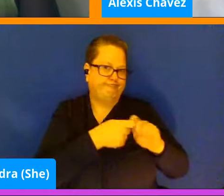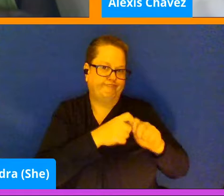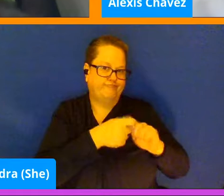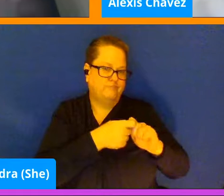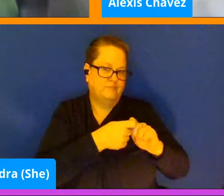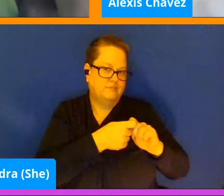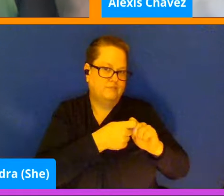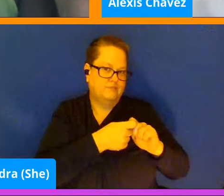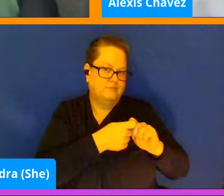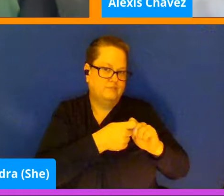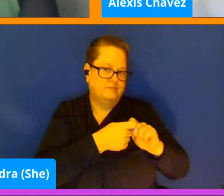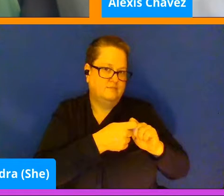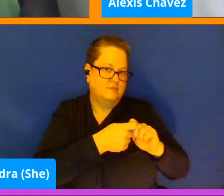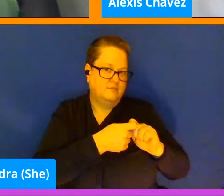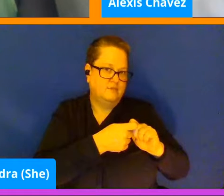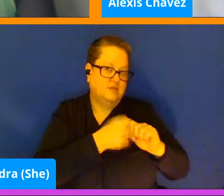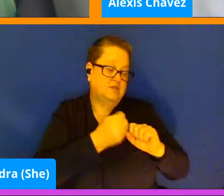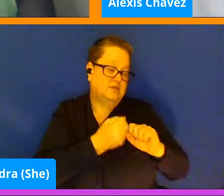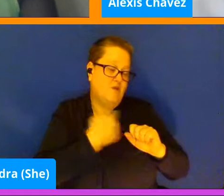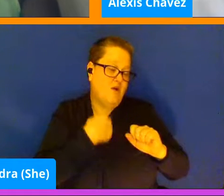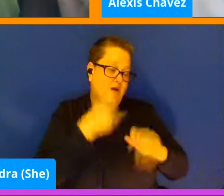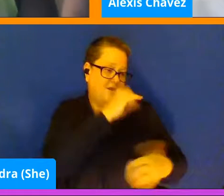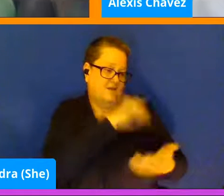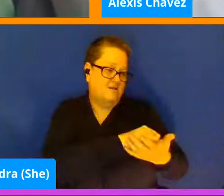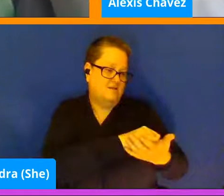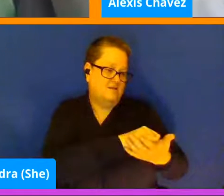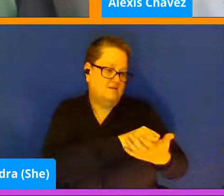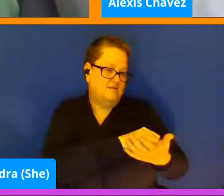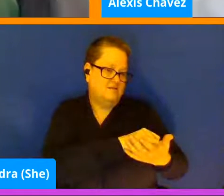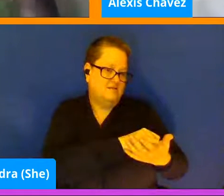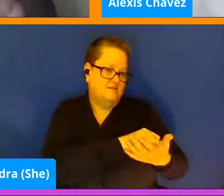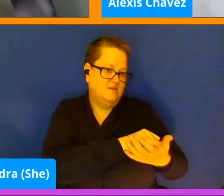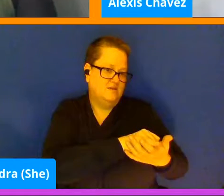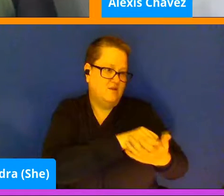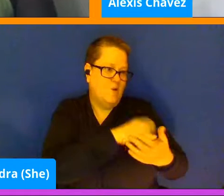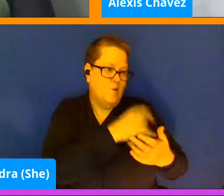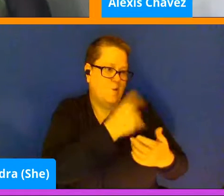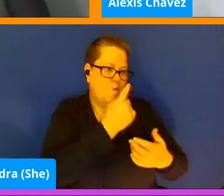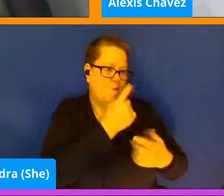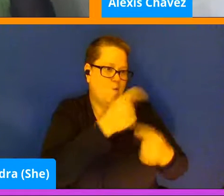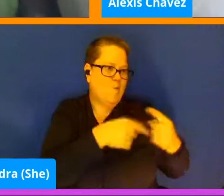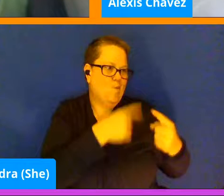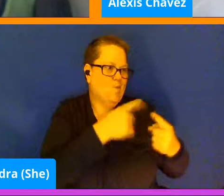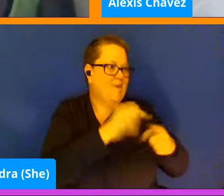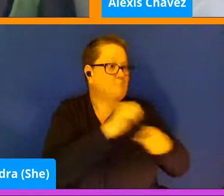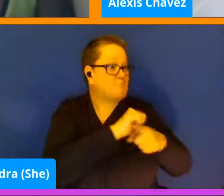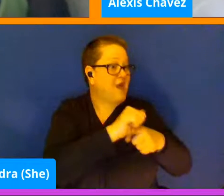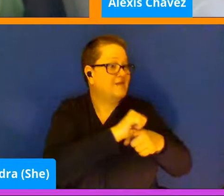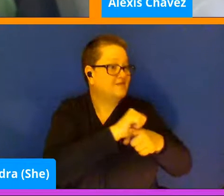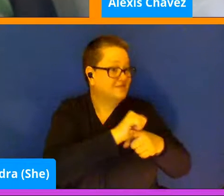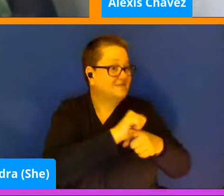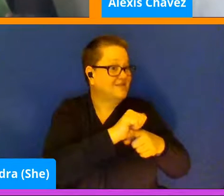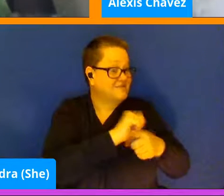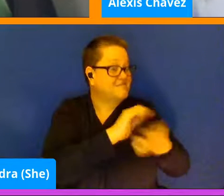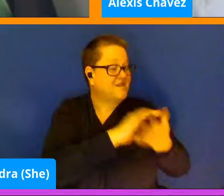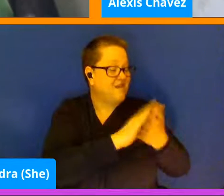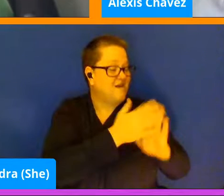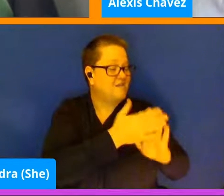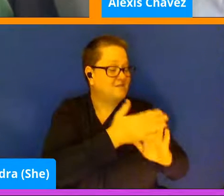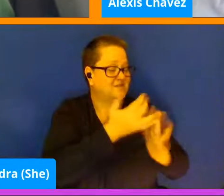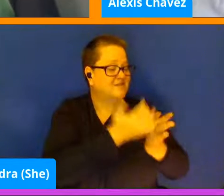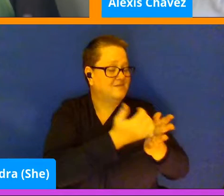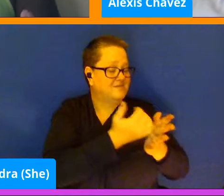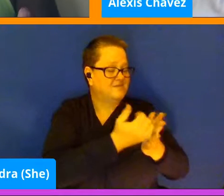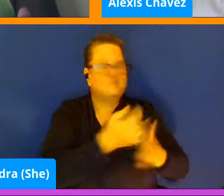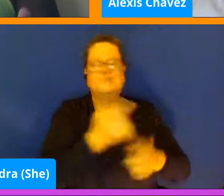So I guess that's also when, like, practicing it comes into play, right? Exactly.